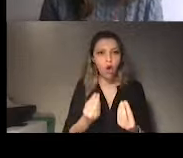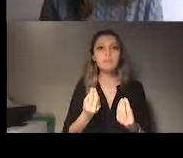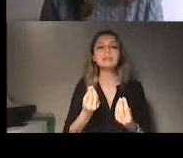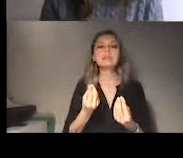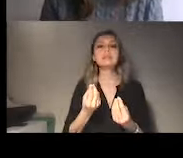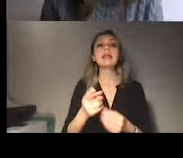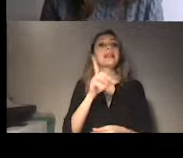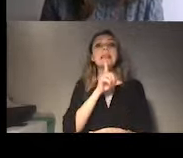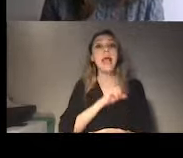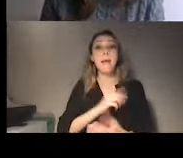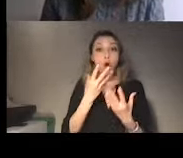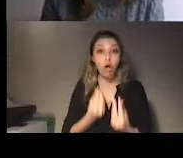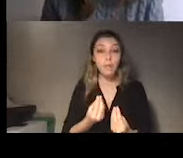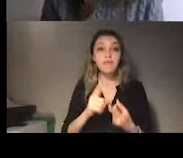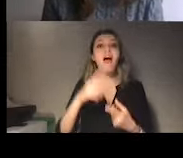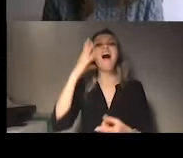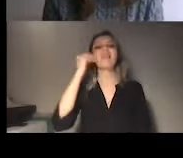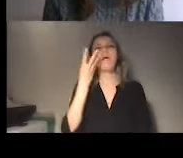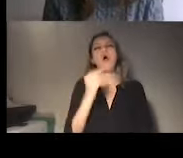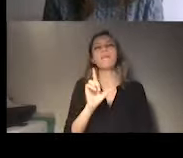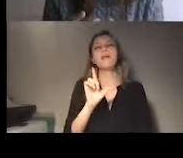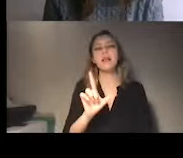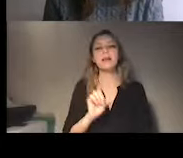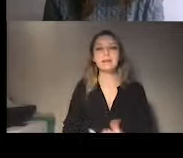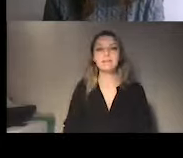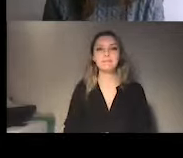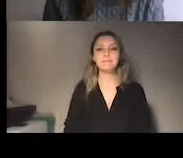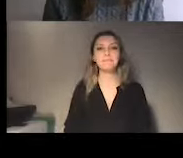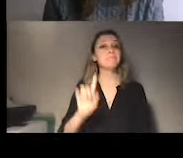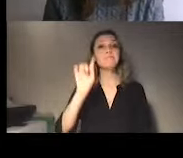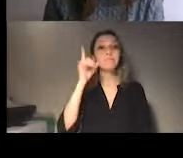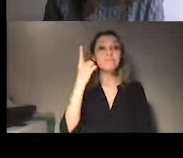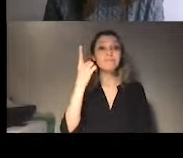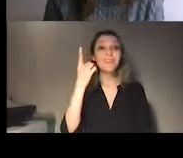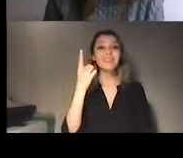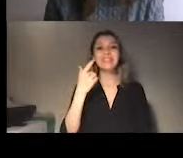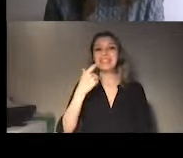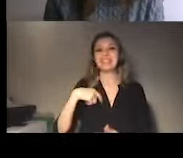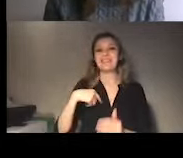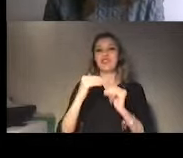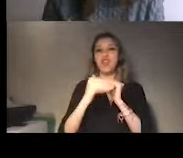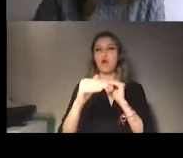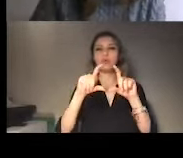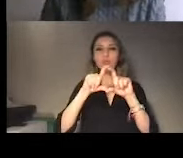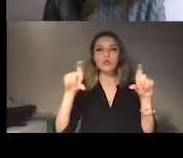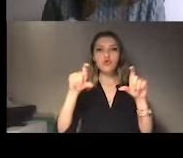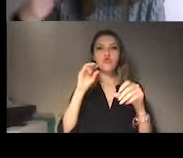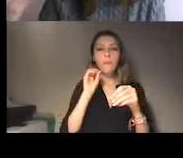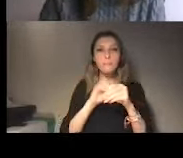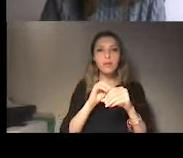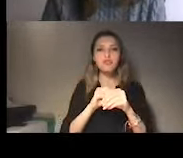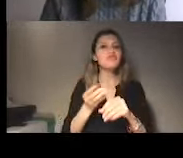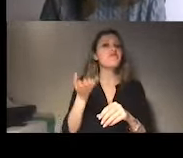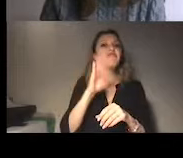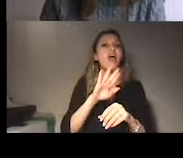contact colleagues or NGOs or associations working in the main cities, urban areas, but also